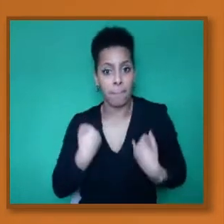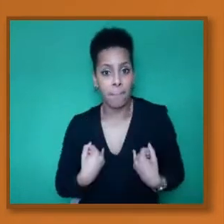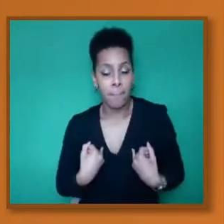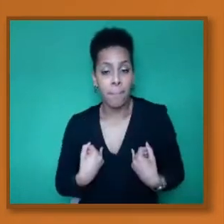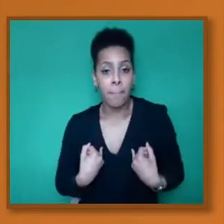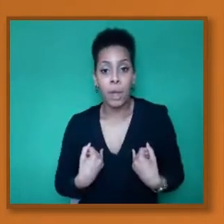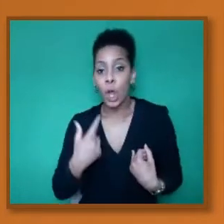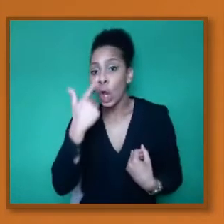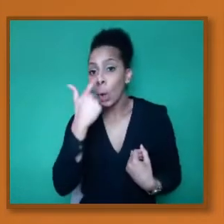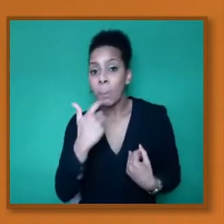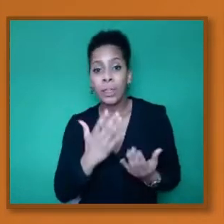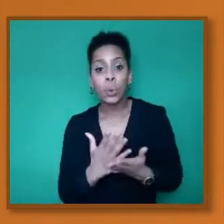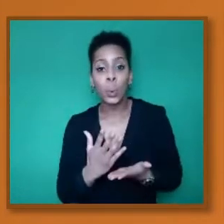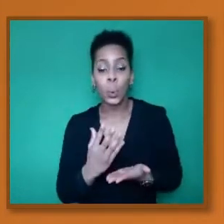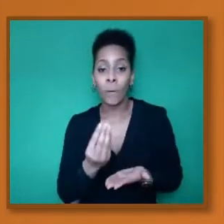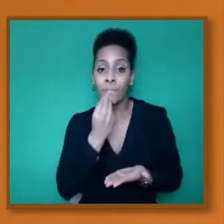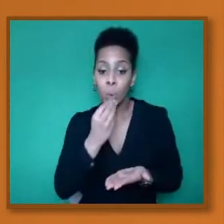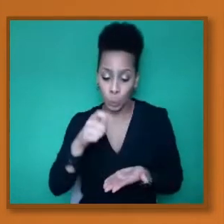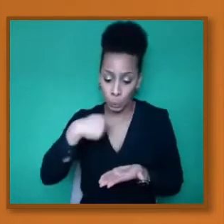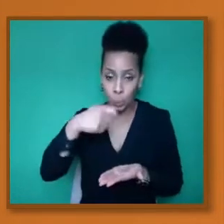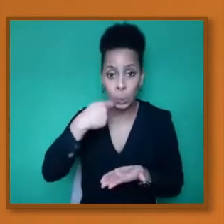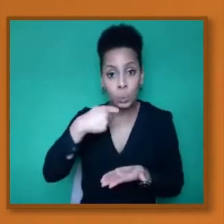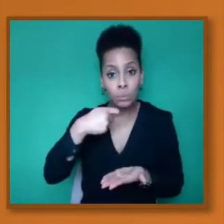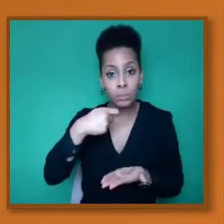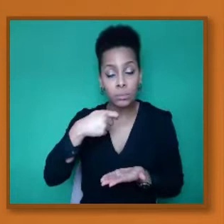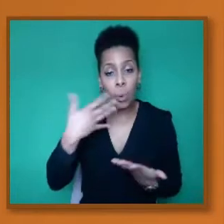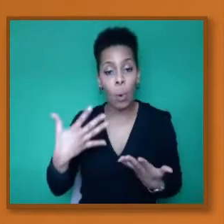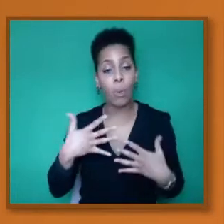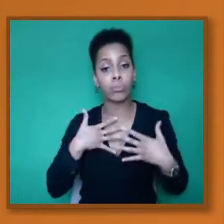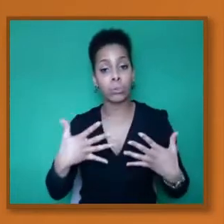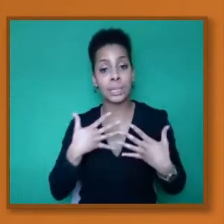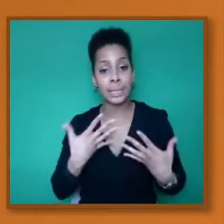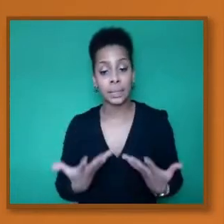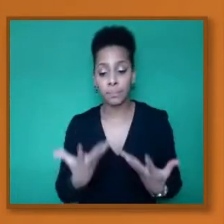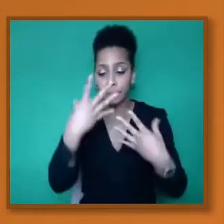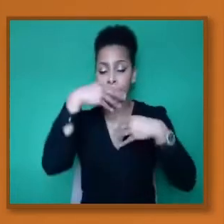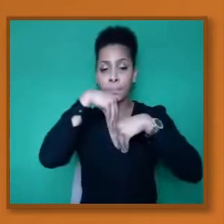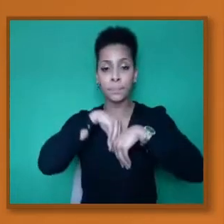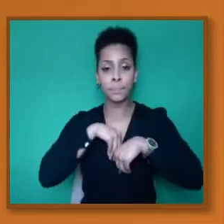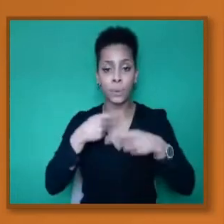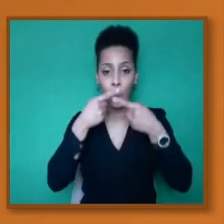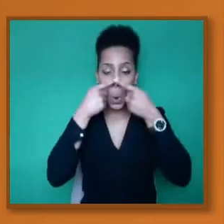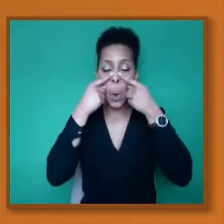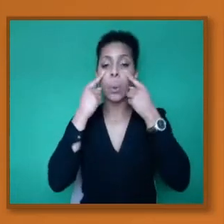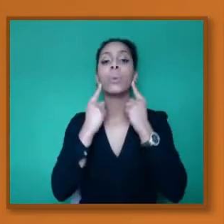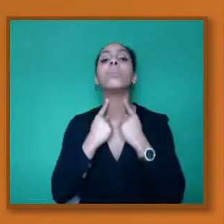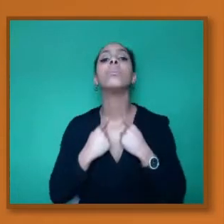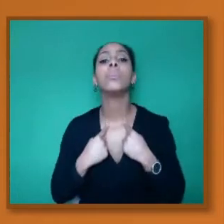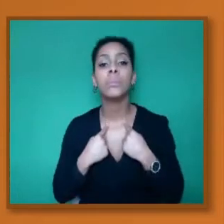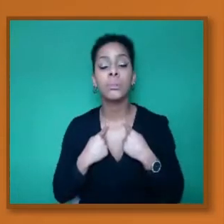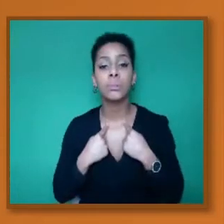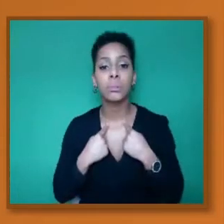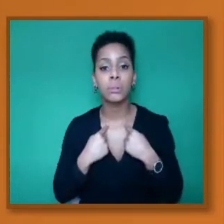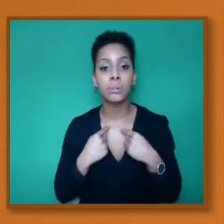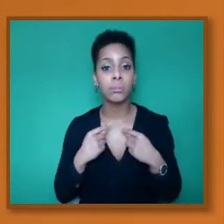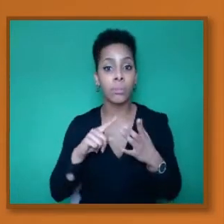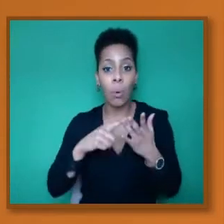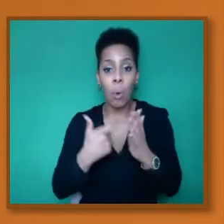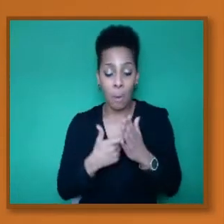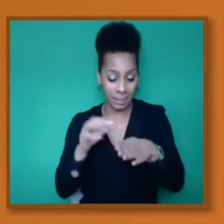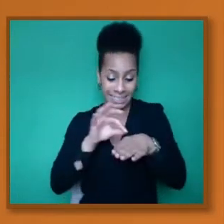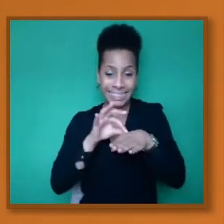pharynx system, what we breathe in, which is flu, and indeed the current issue with COVID, or indeed when our skin is breached.